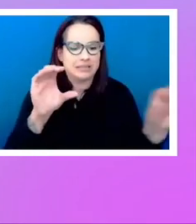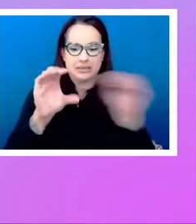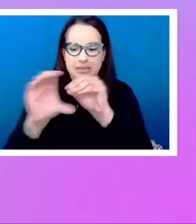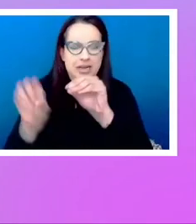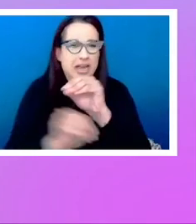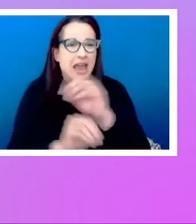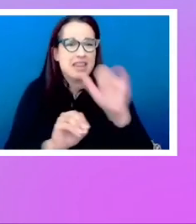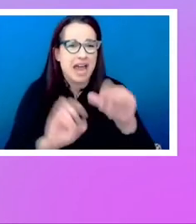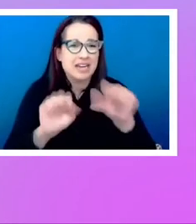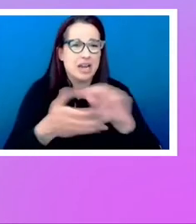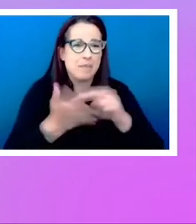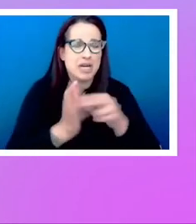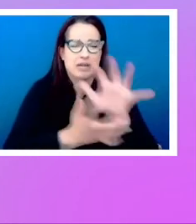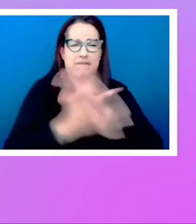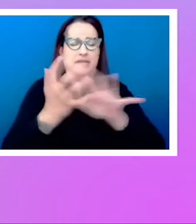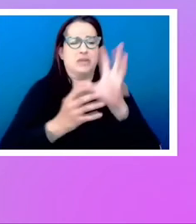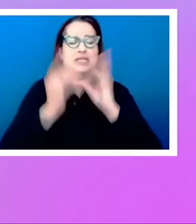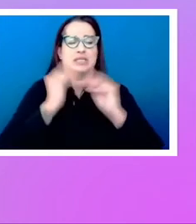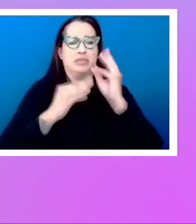moving around the content.